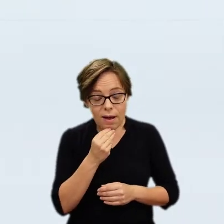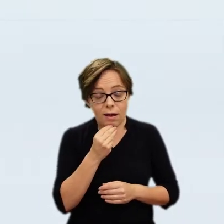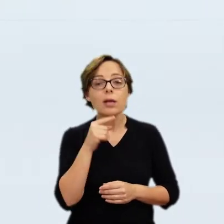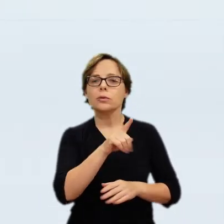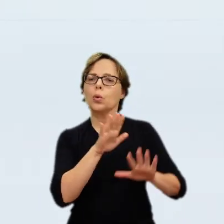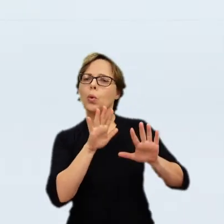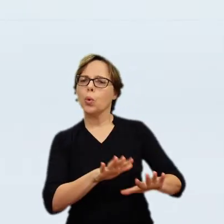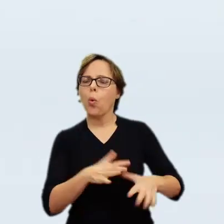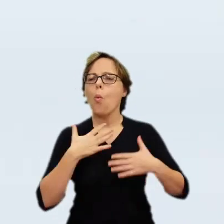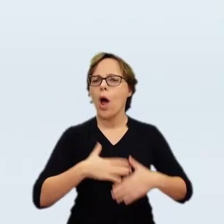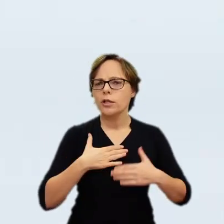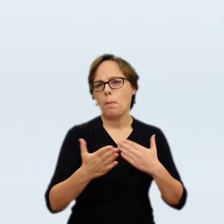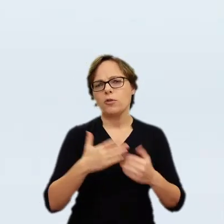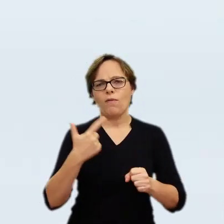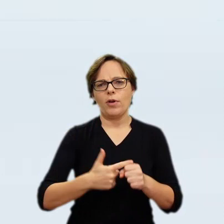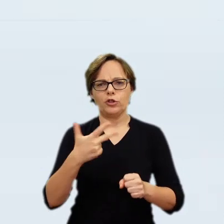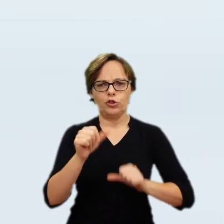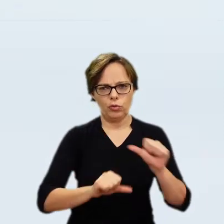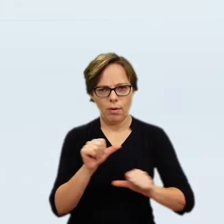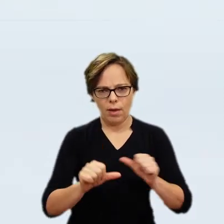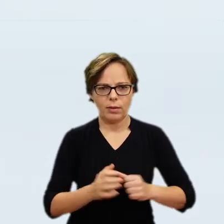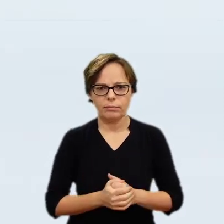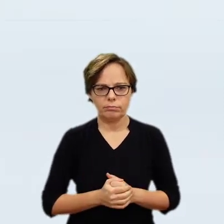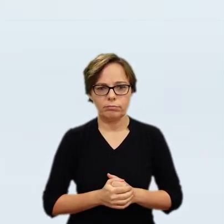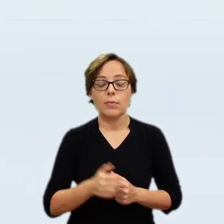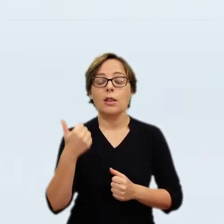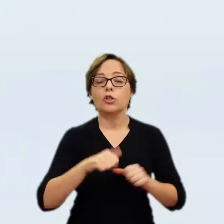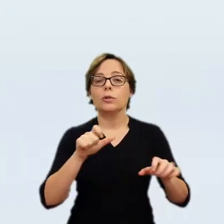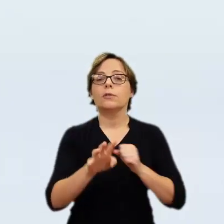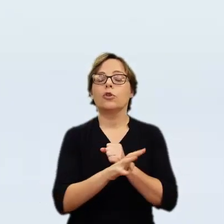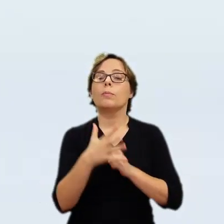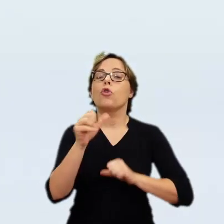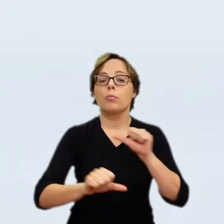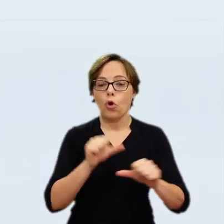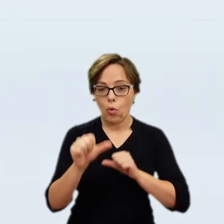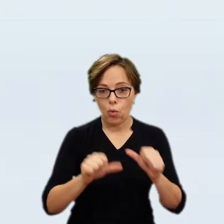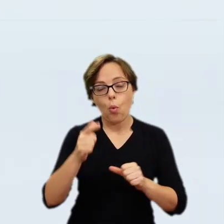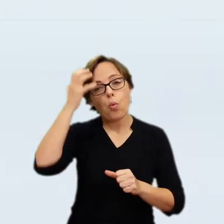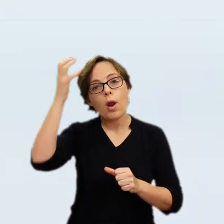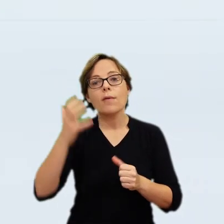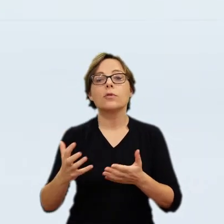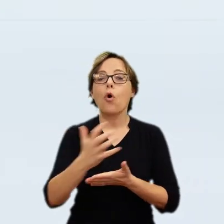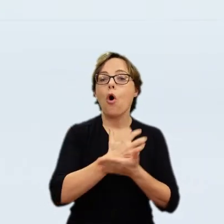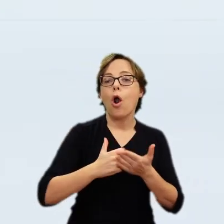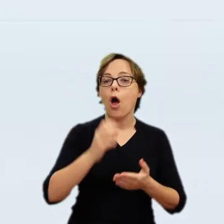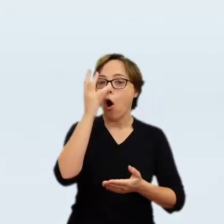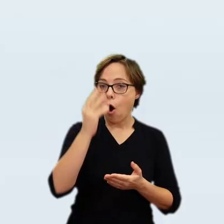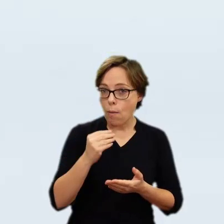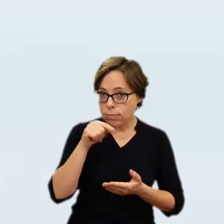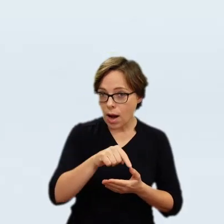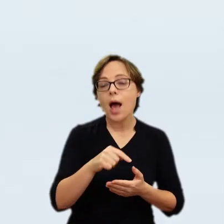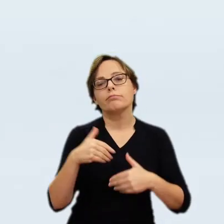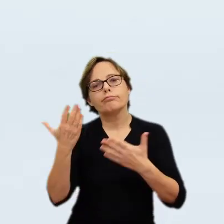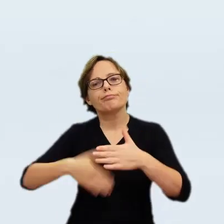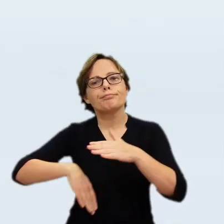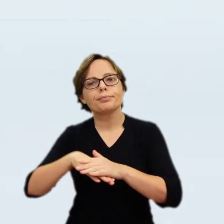Lisowski. Active in Poland and Lithuania during the Thirty Years' War, the soldiers following him were known in Poland as